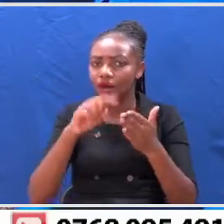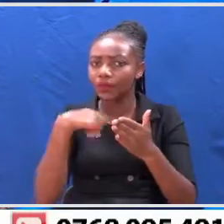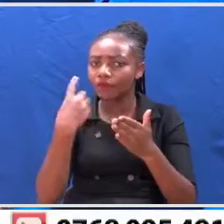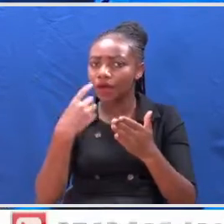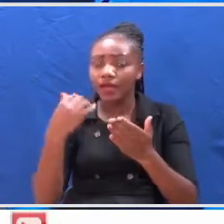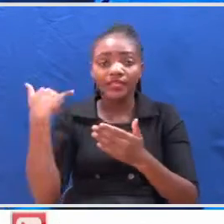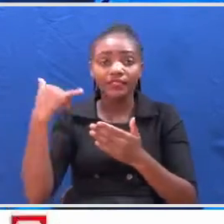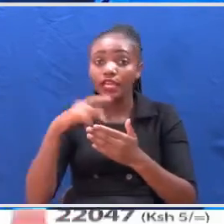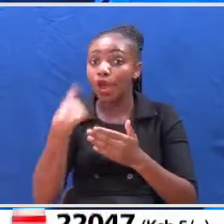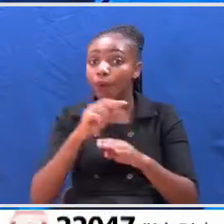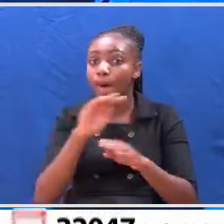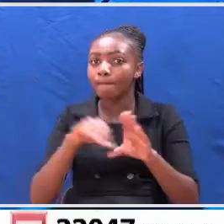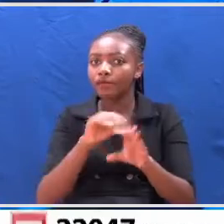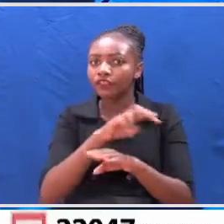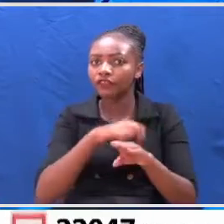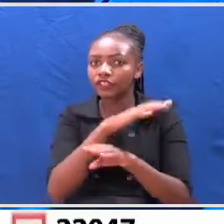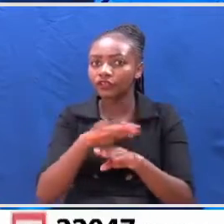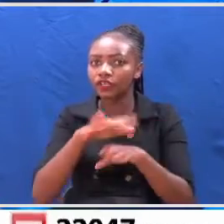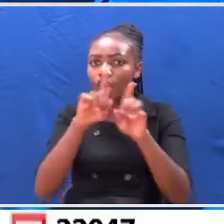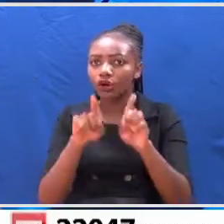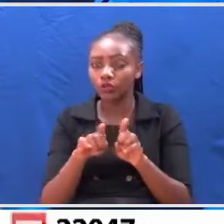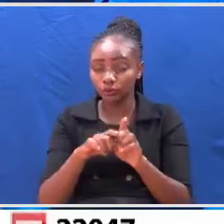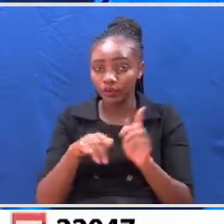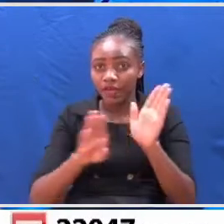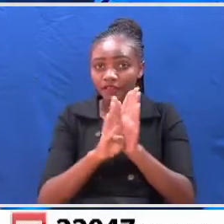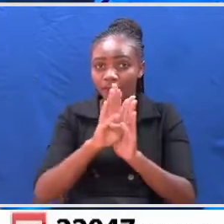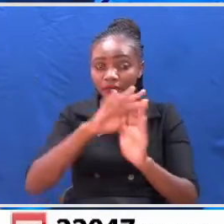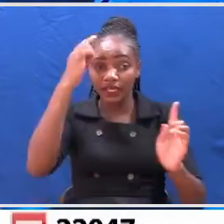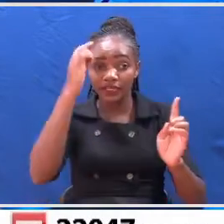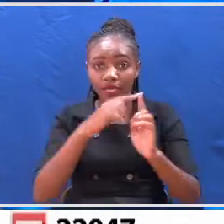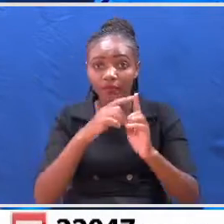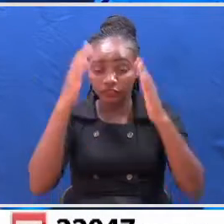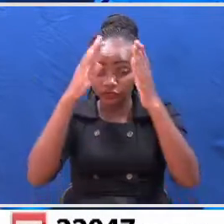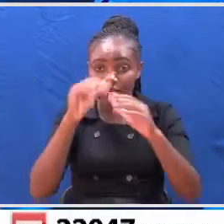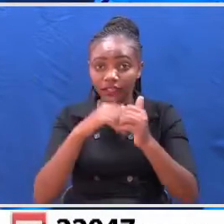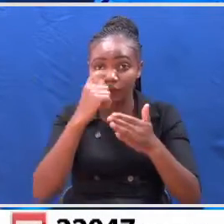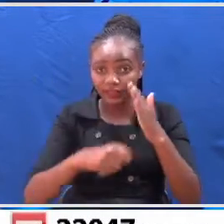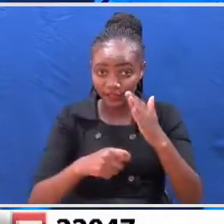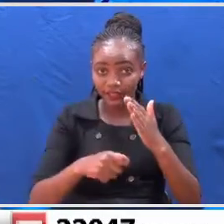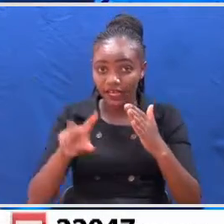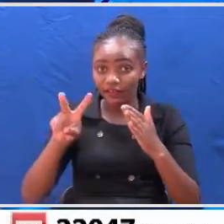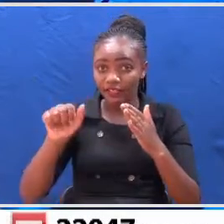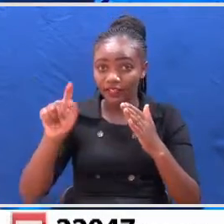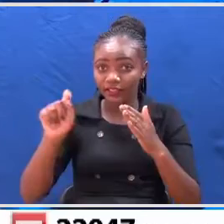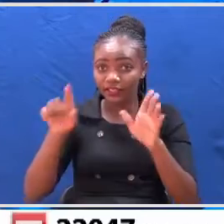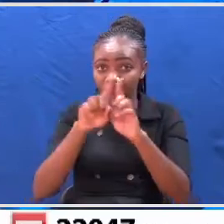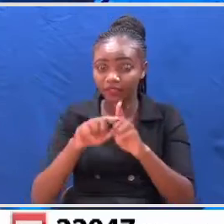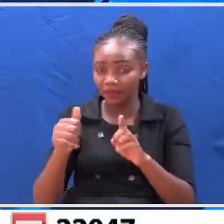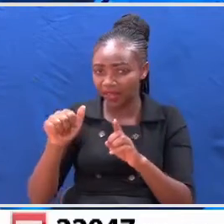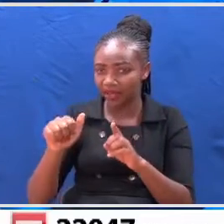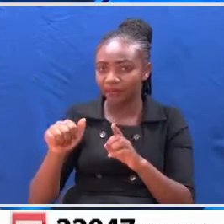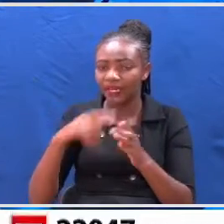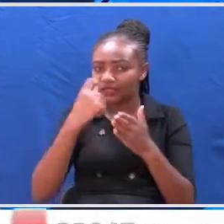of the National Assembly. The amendment bill spells an end to the tax holiday on VAT, Corporate and Income Tax.